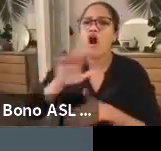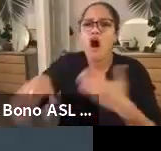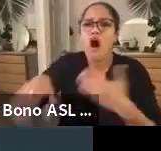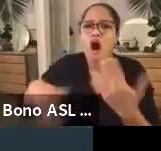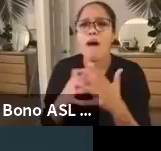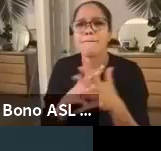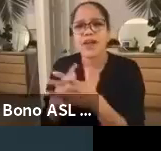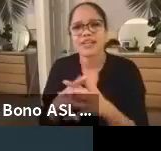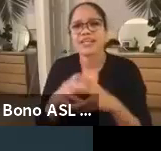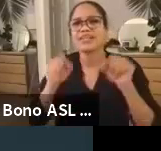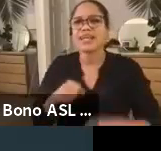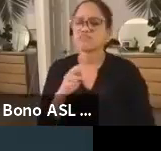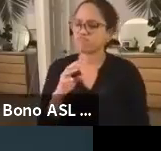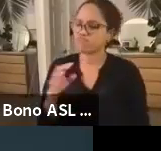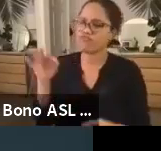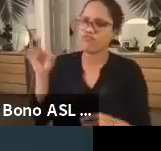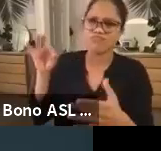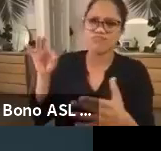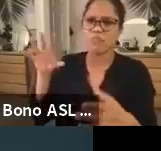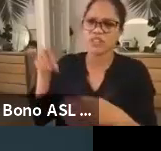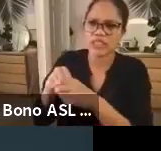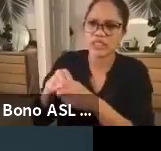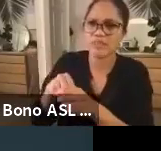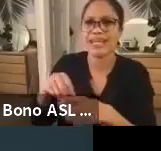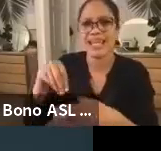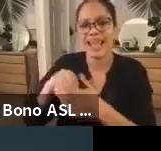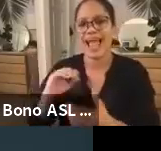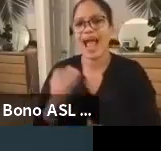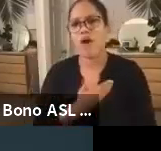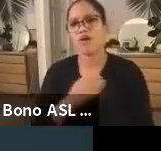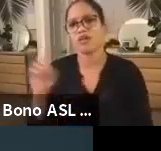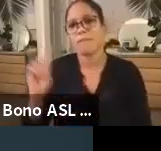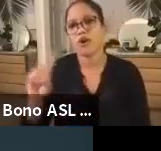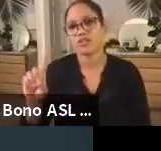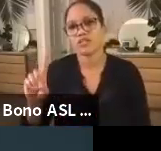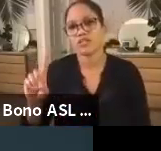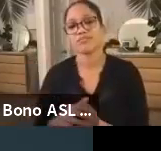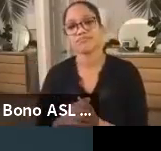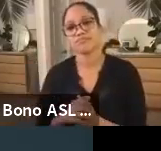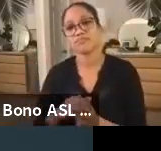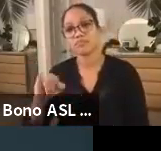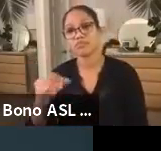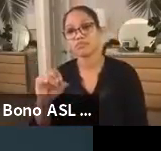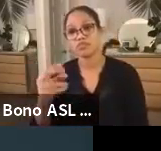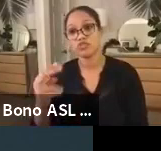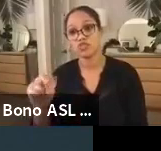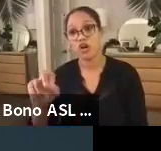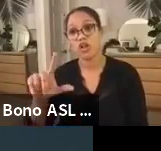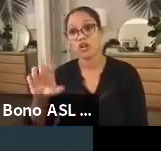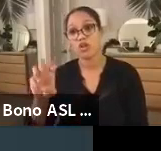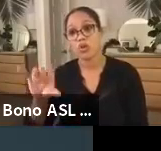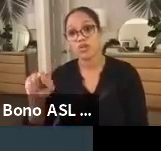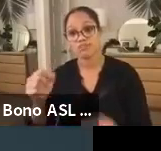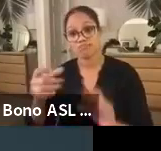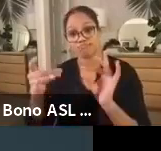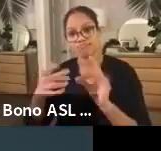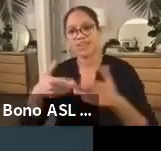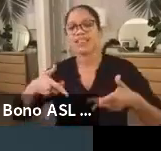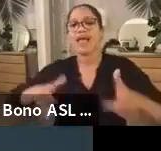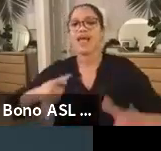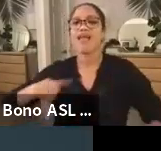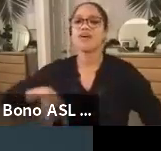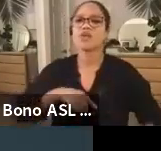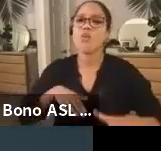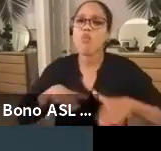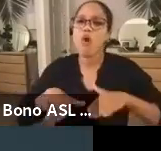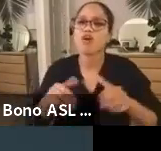In the words of the late, great John Lewis, let us walk together with extraordinary